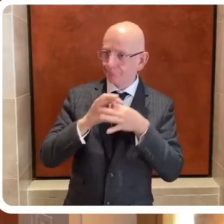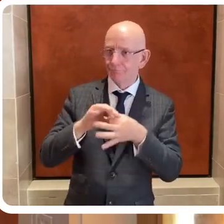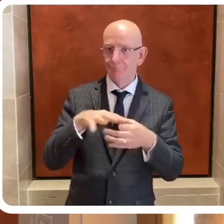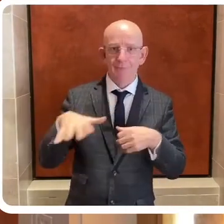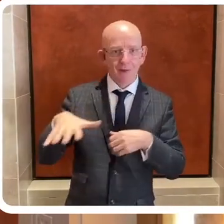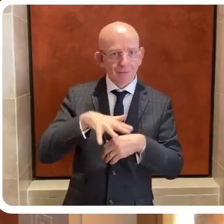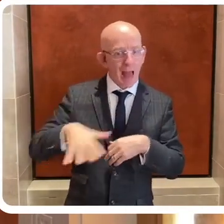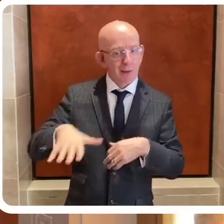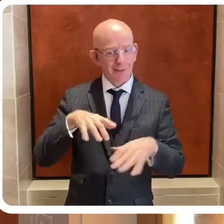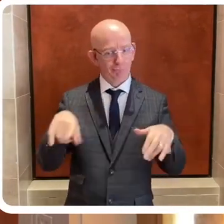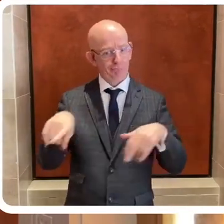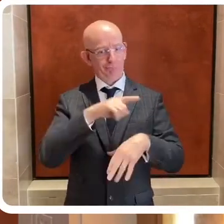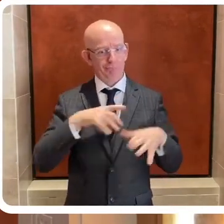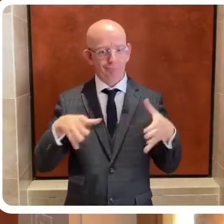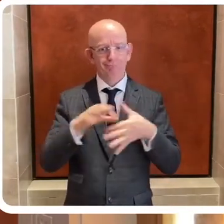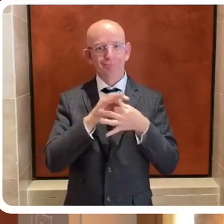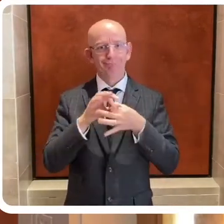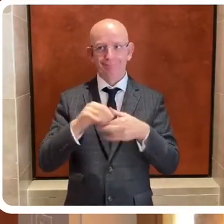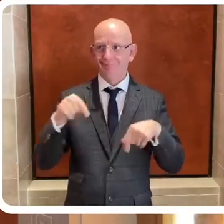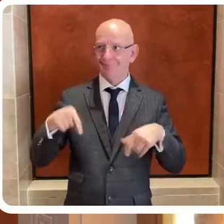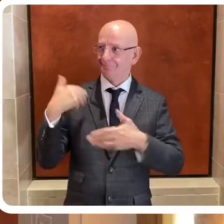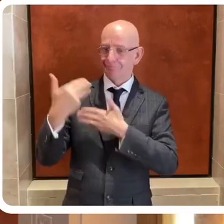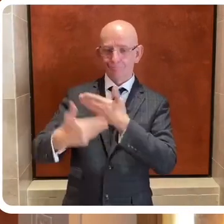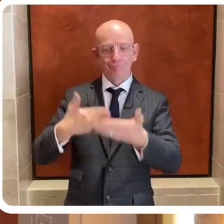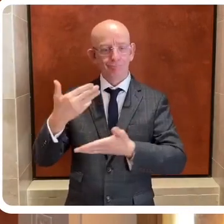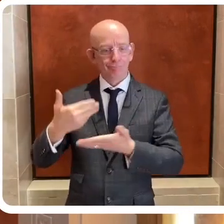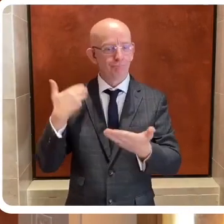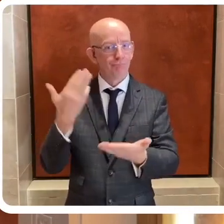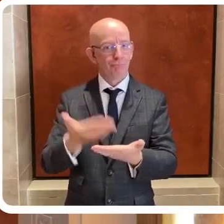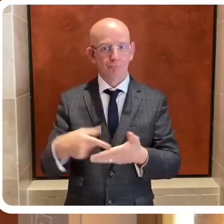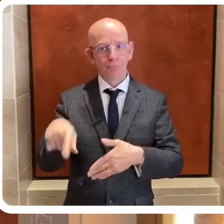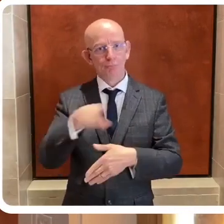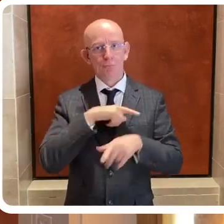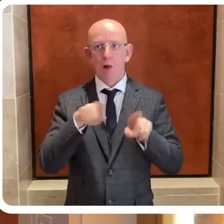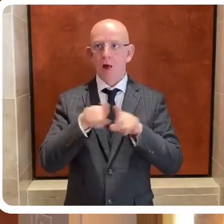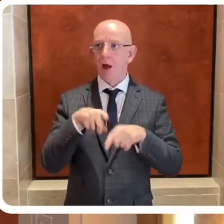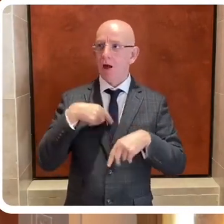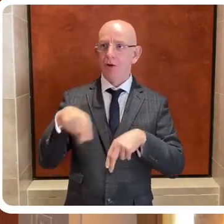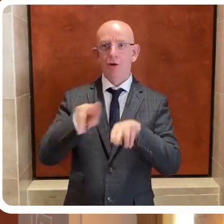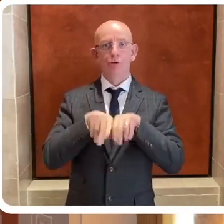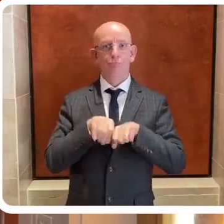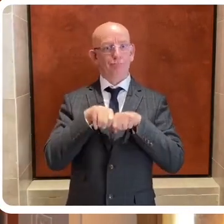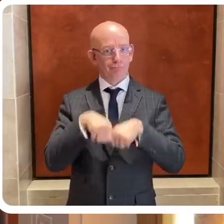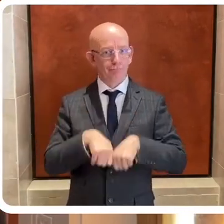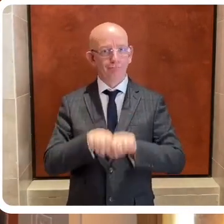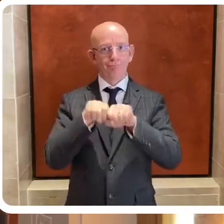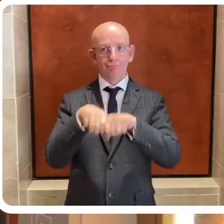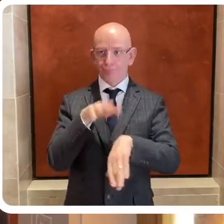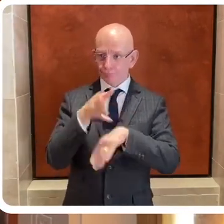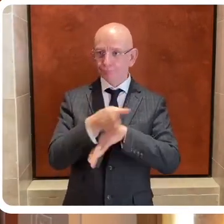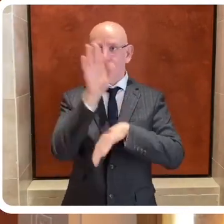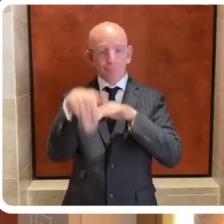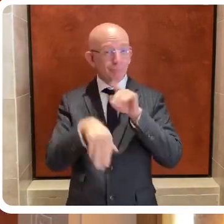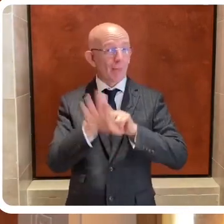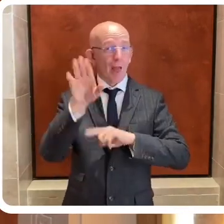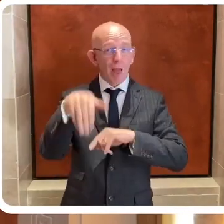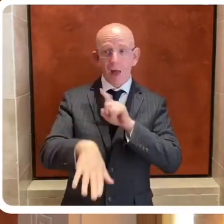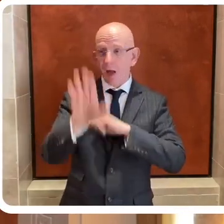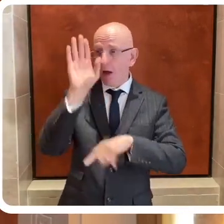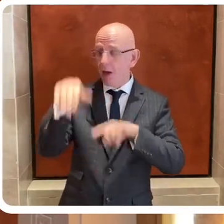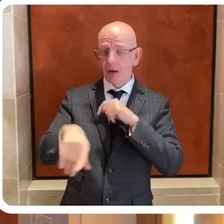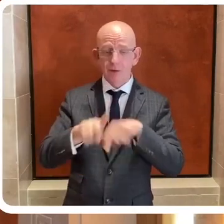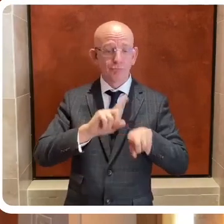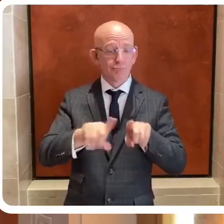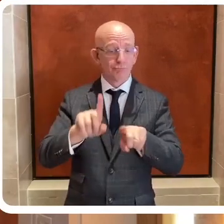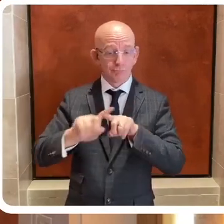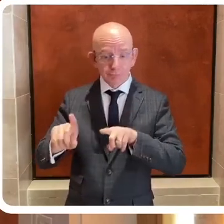We're all on this roller coaster together. And while the deepest part of my soul goes to what is happening to the people of Ukraine,